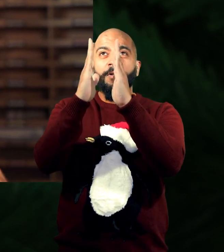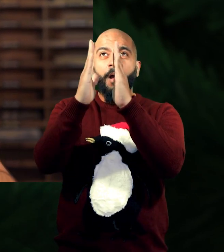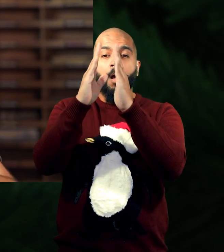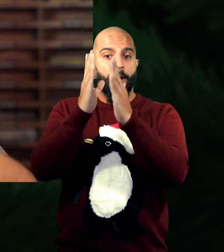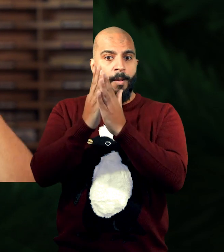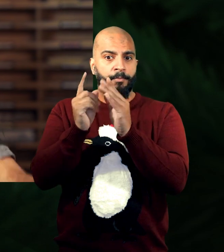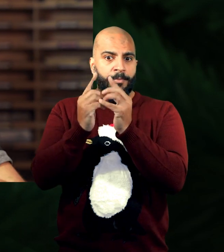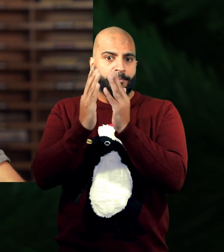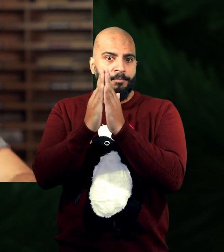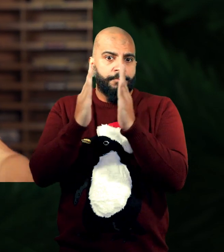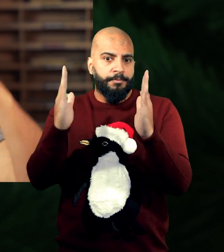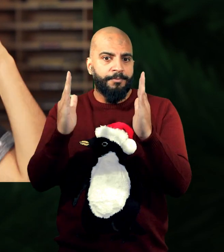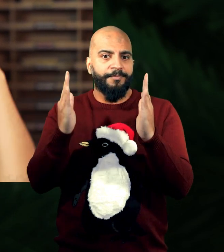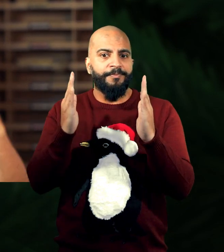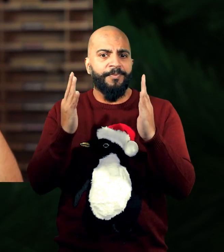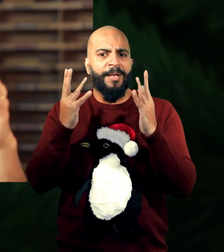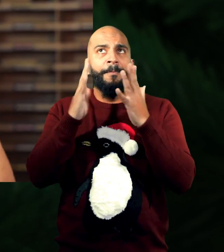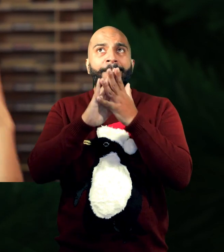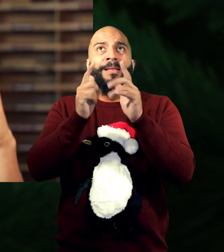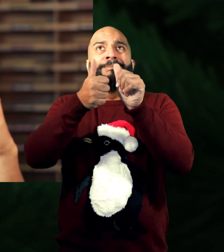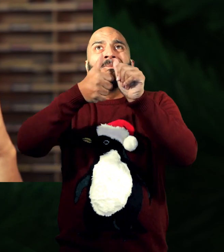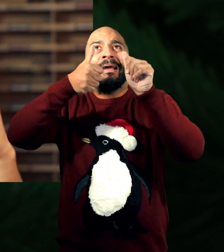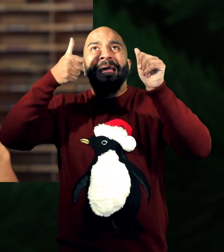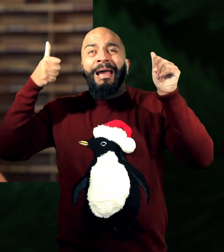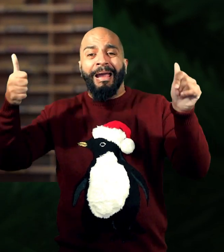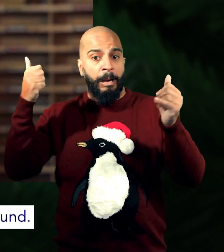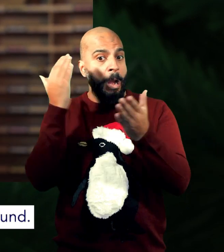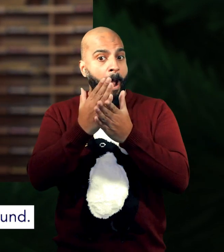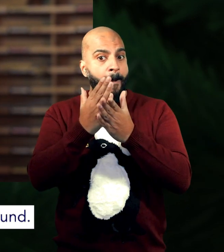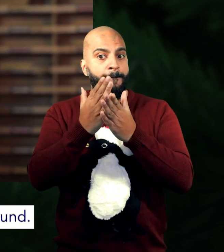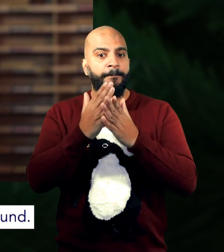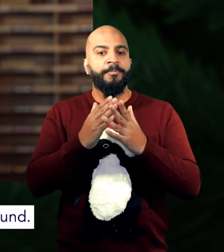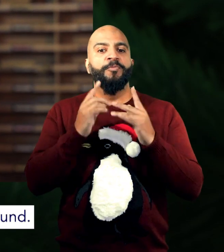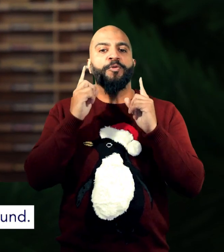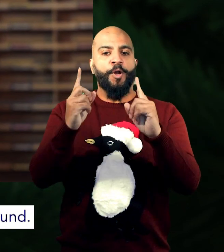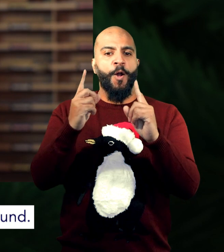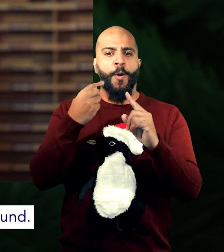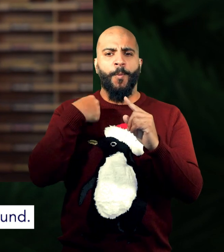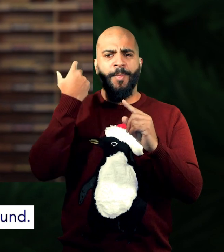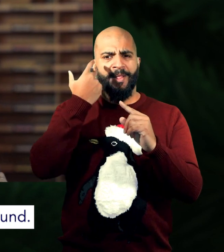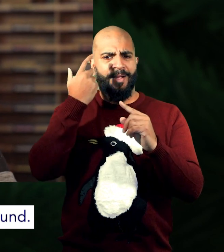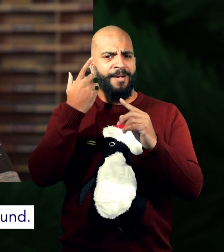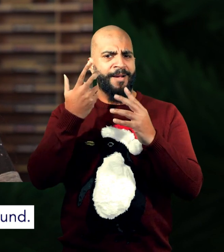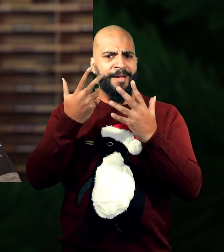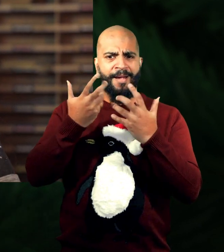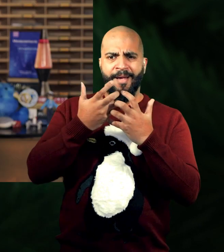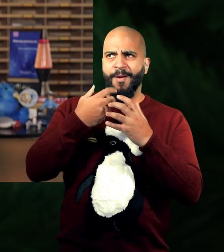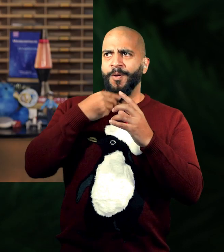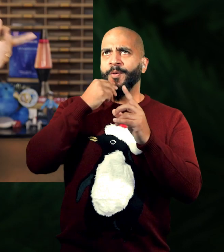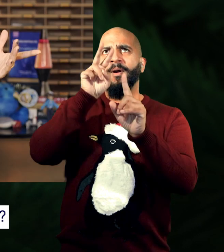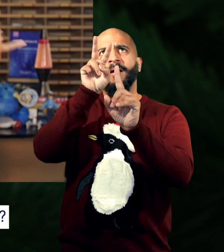let's separate our observations by the biggest possible distance we can. And this way, we can probably see the stars jump around.